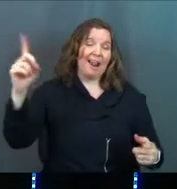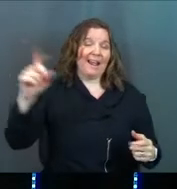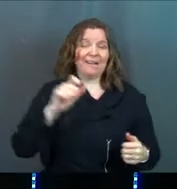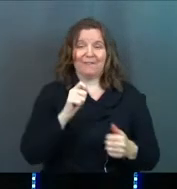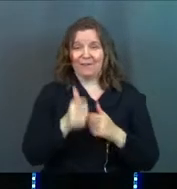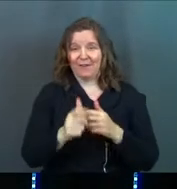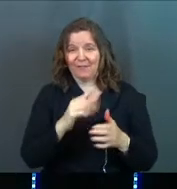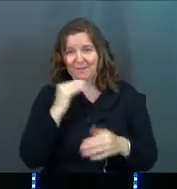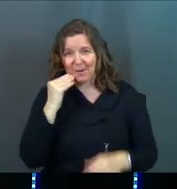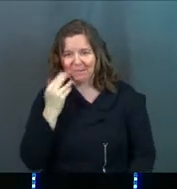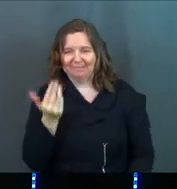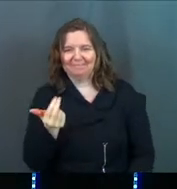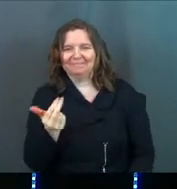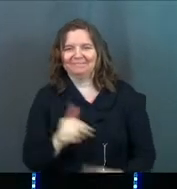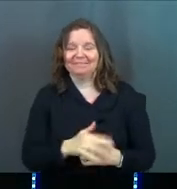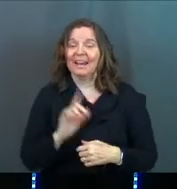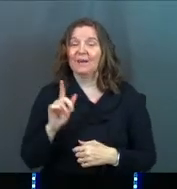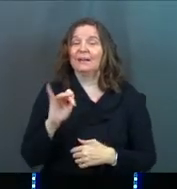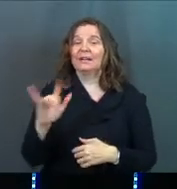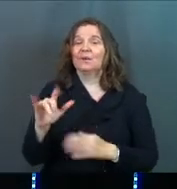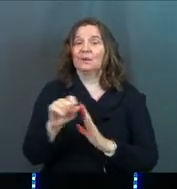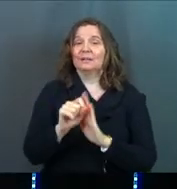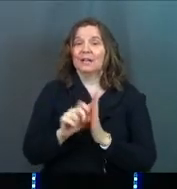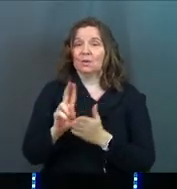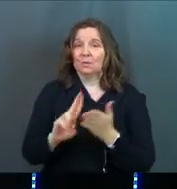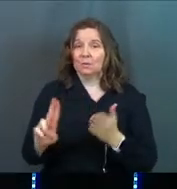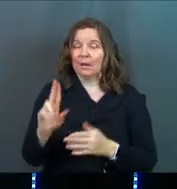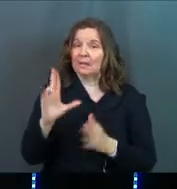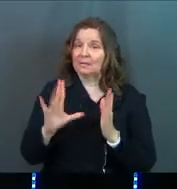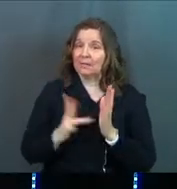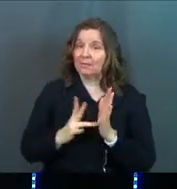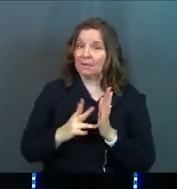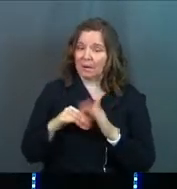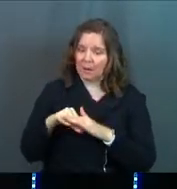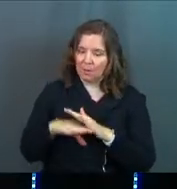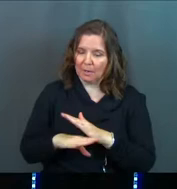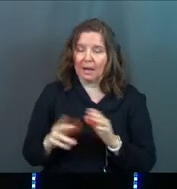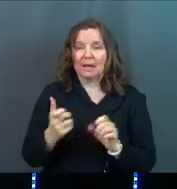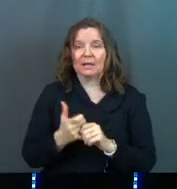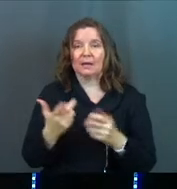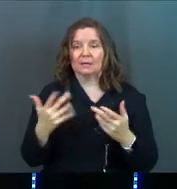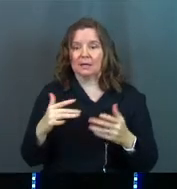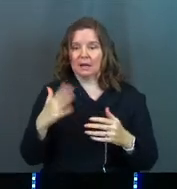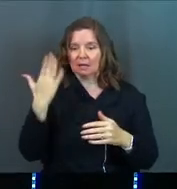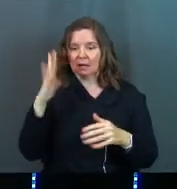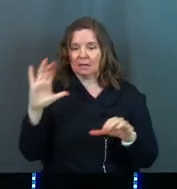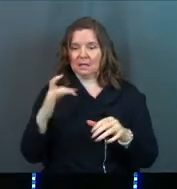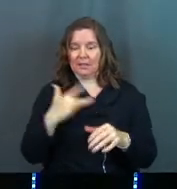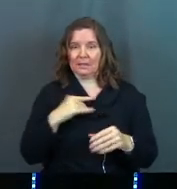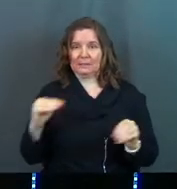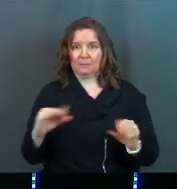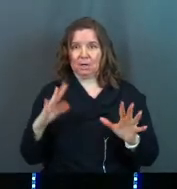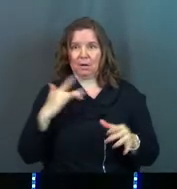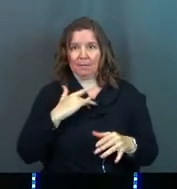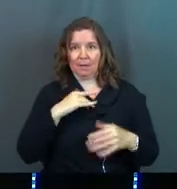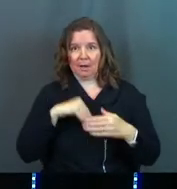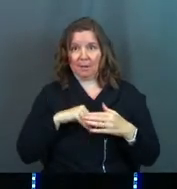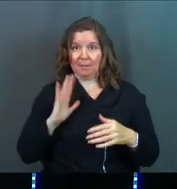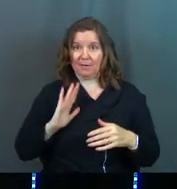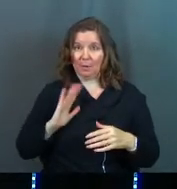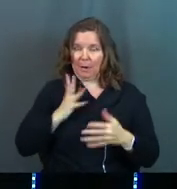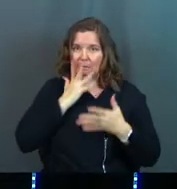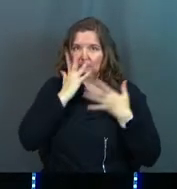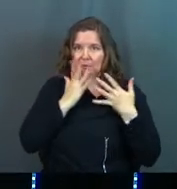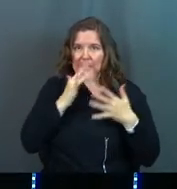away from home. And I went to Illinois State University, and as a freshman, I went in, and God had done this miracle in my heart. I was a real